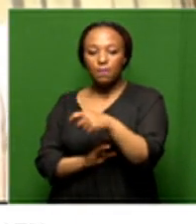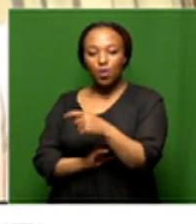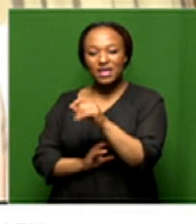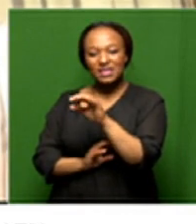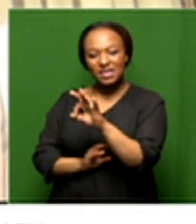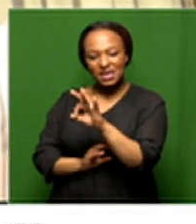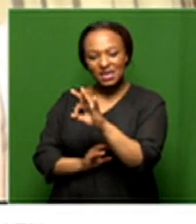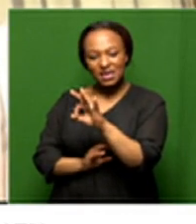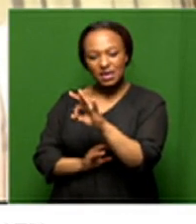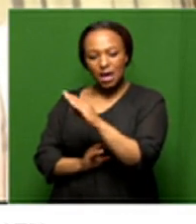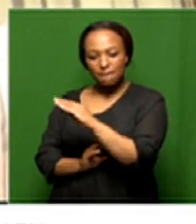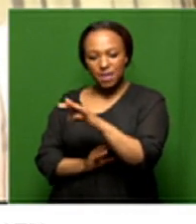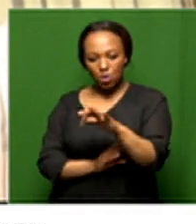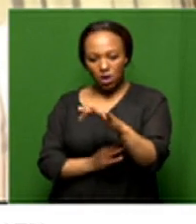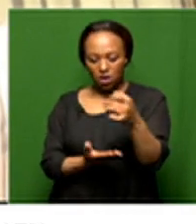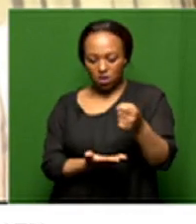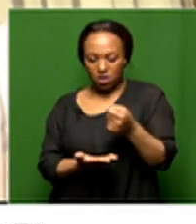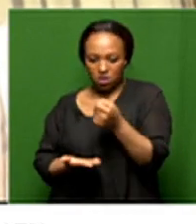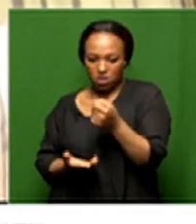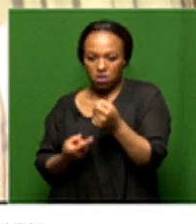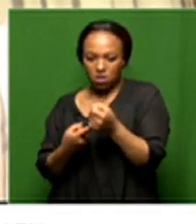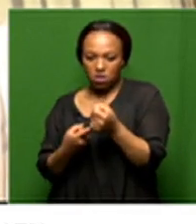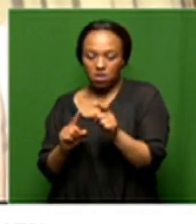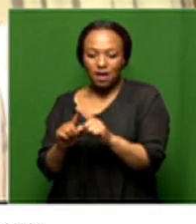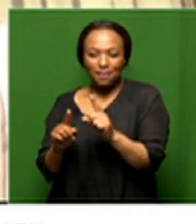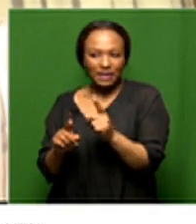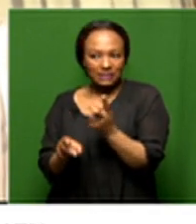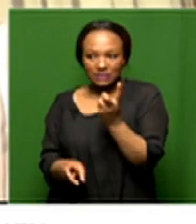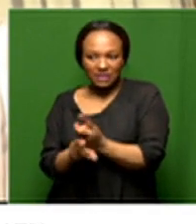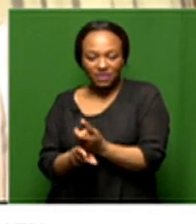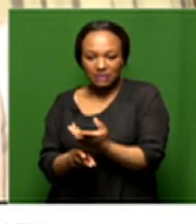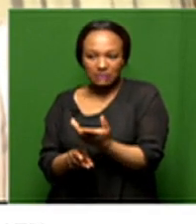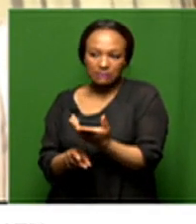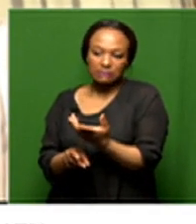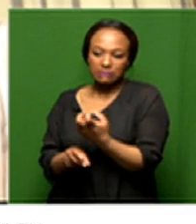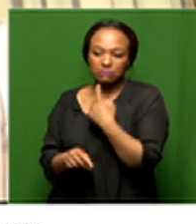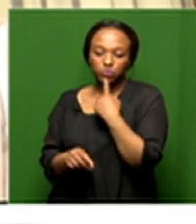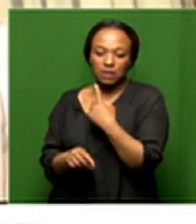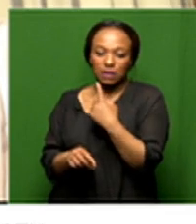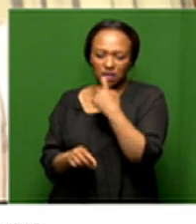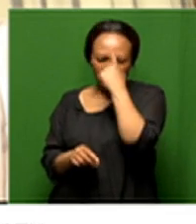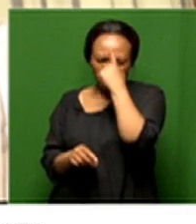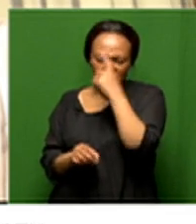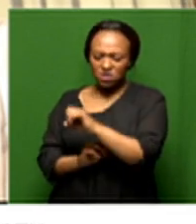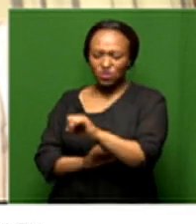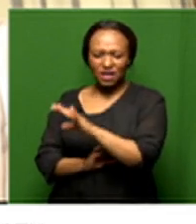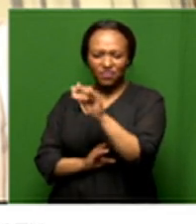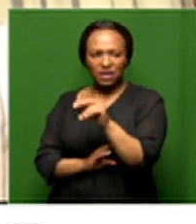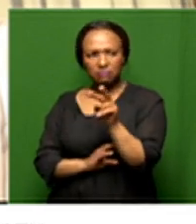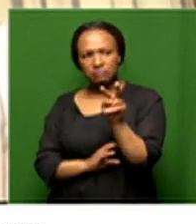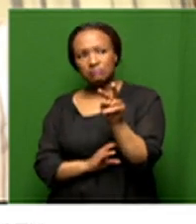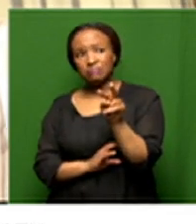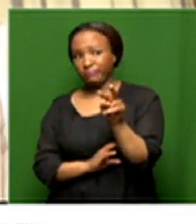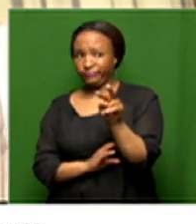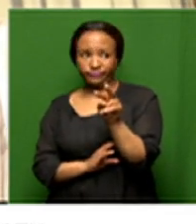or billion not even million billion rand but it is just very difficult and one can only imagine that south africans do find it difficult to believe